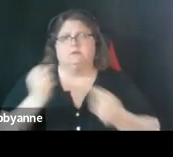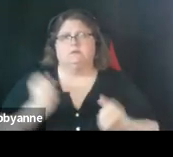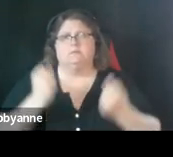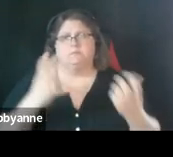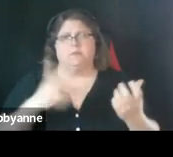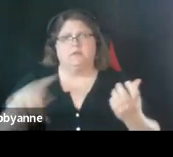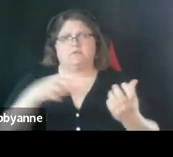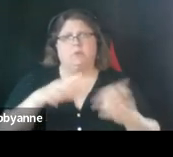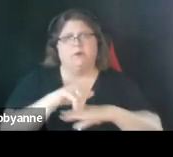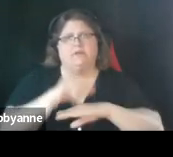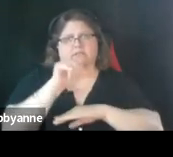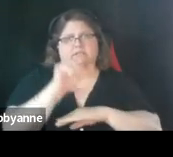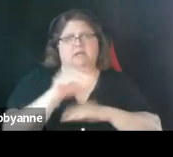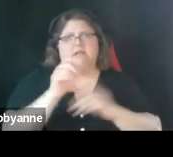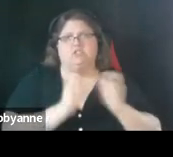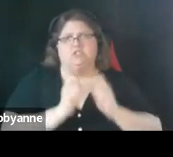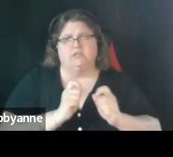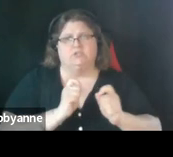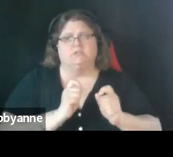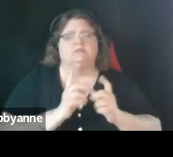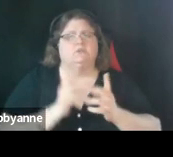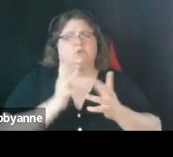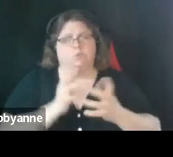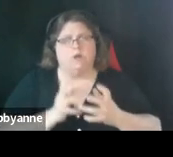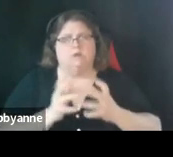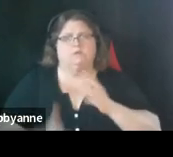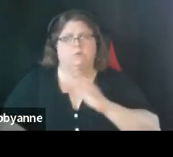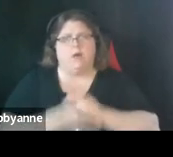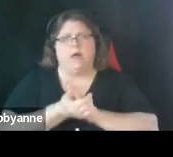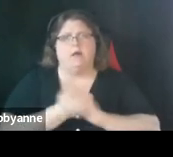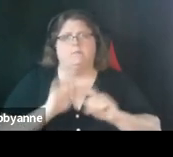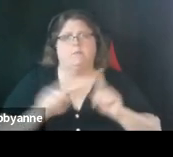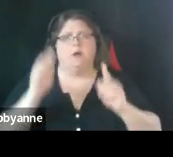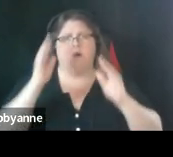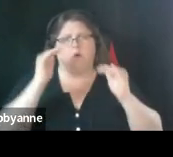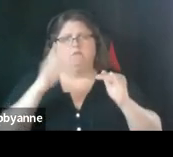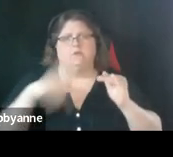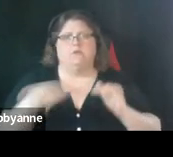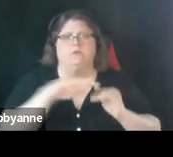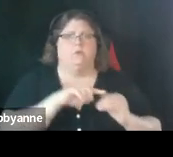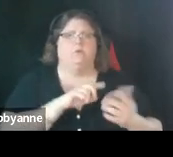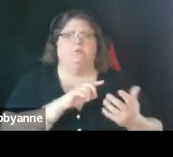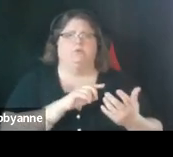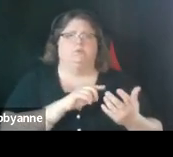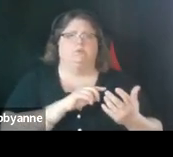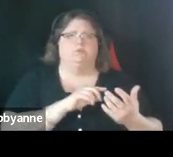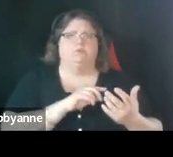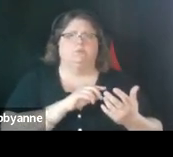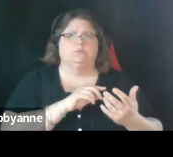and and edits that you wanted to make and and hopefully um those either in in in